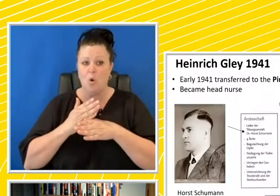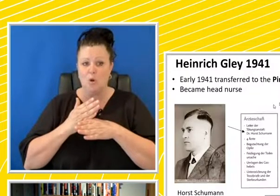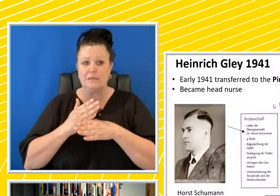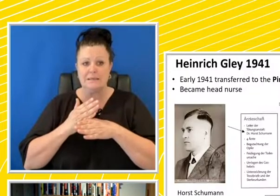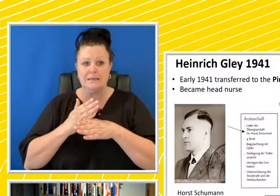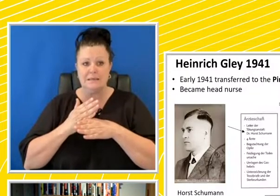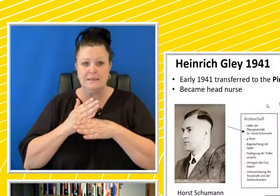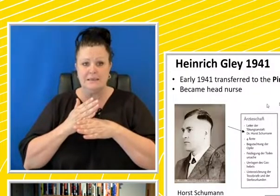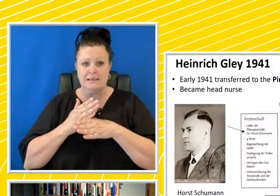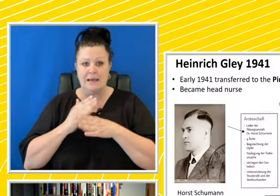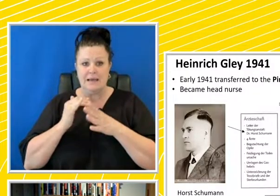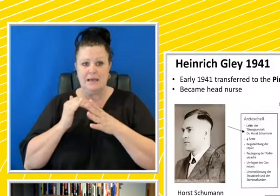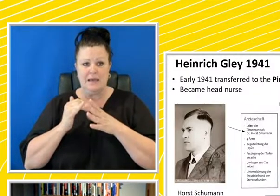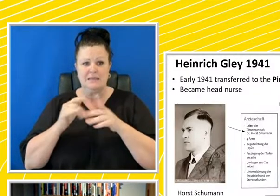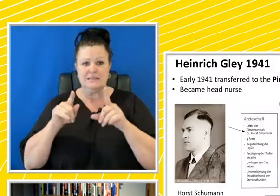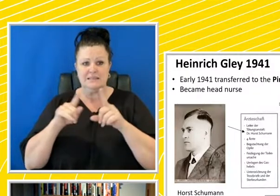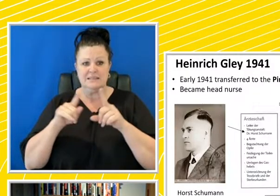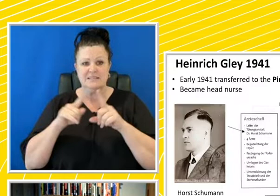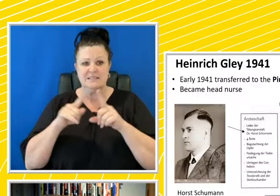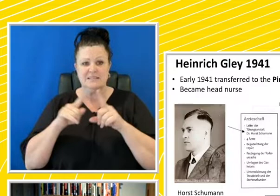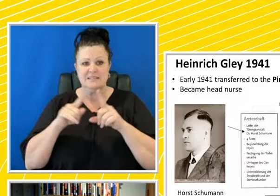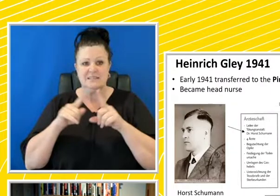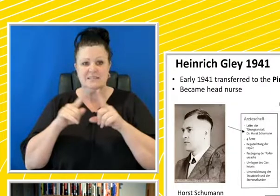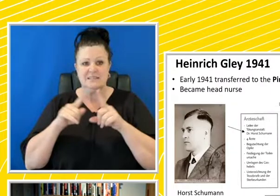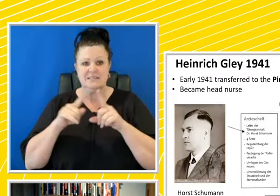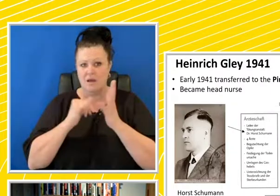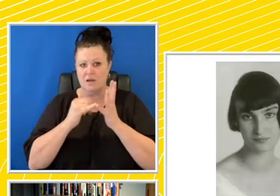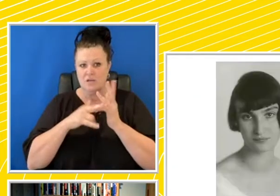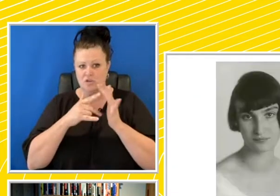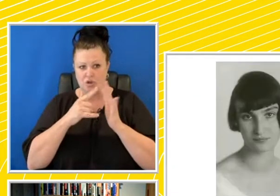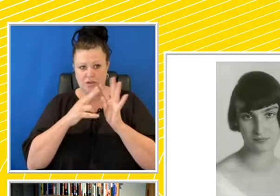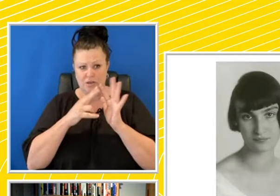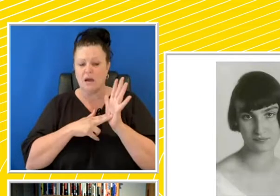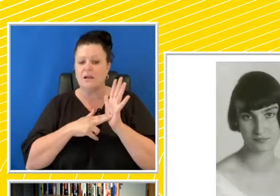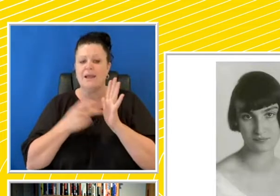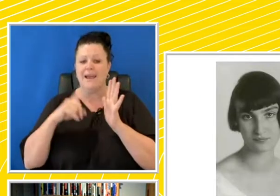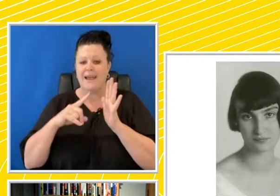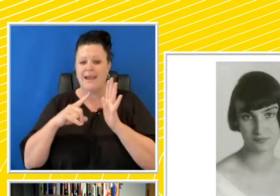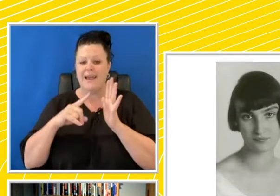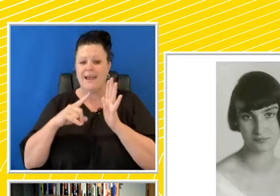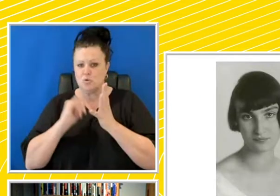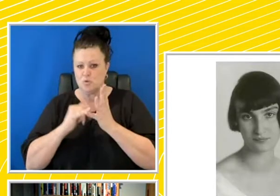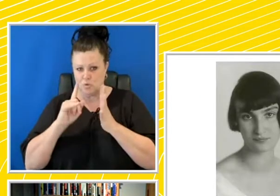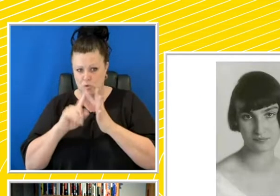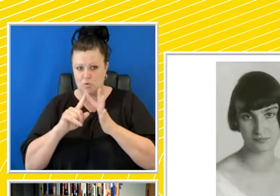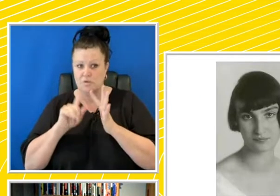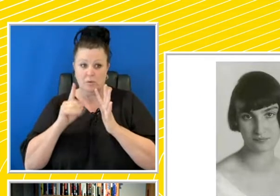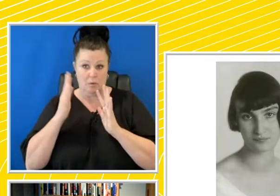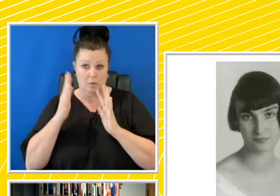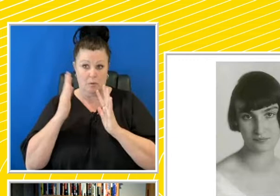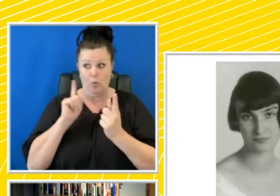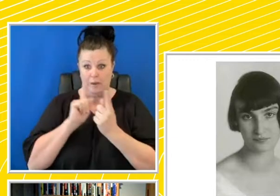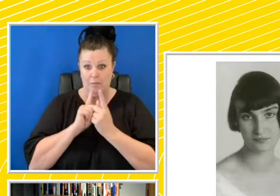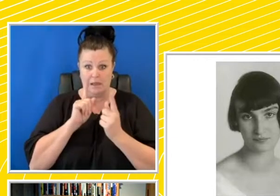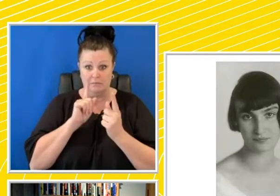as well as Pernest Donnerstein, and Susa Feuerstein, that we just earlier met.